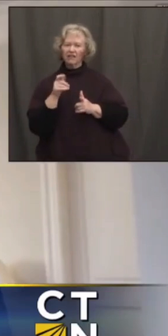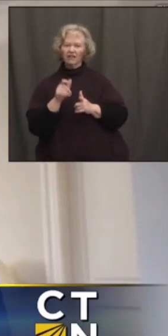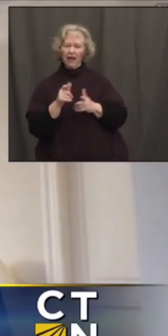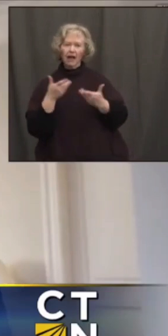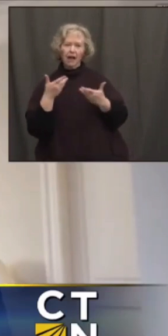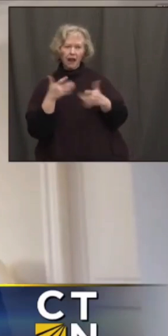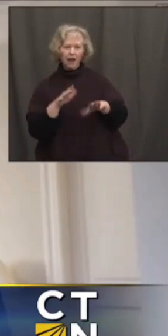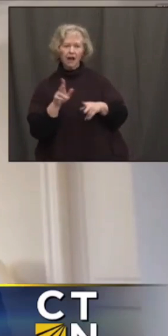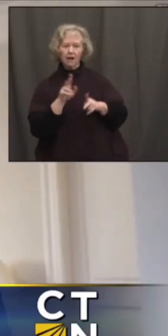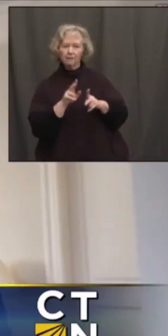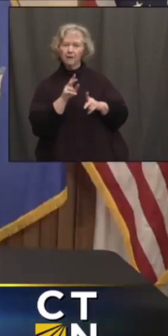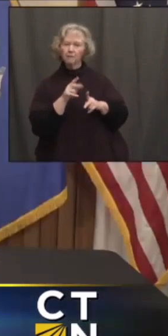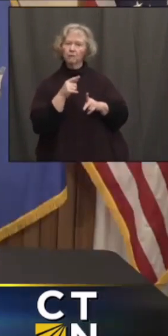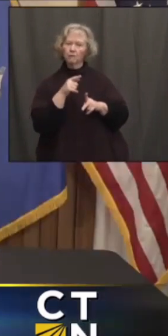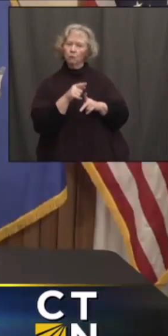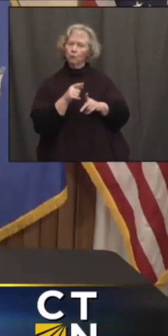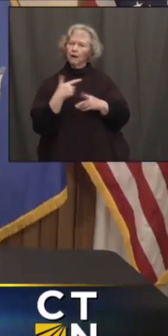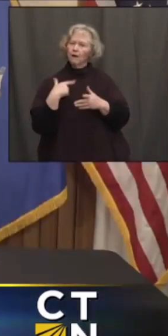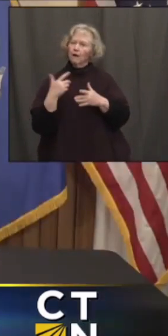and customers they can serve each night.